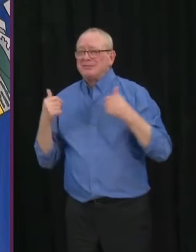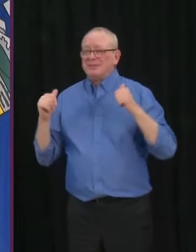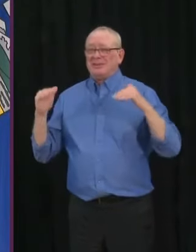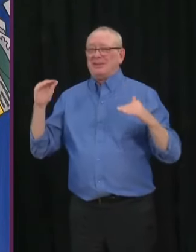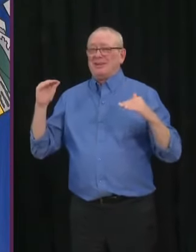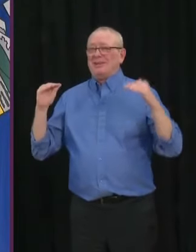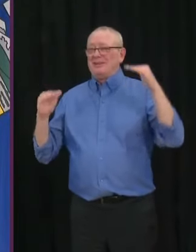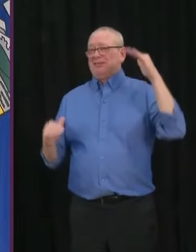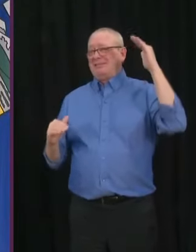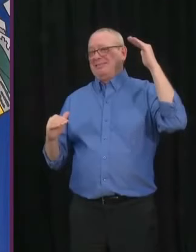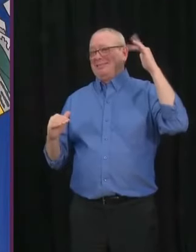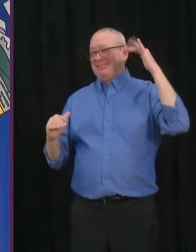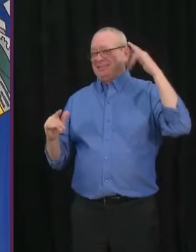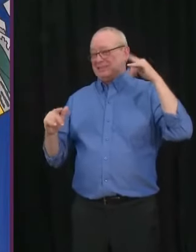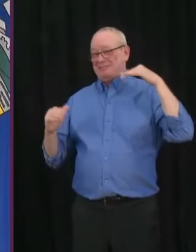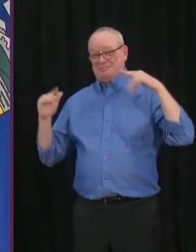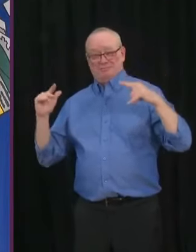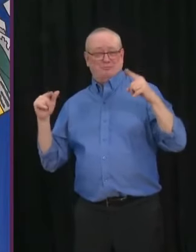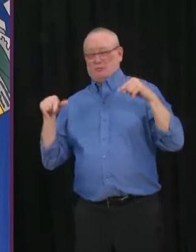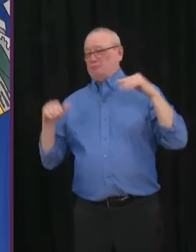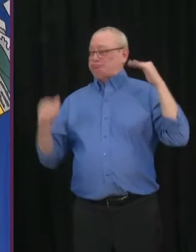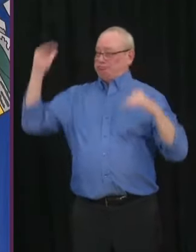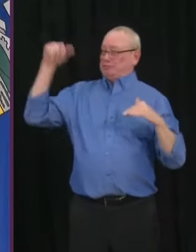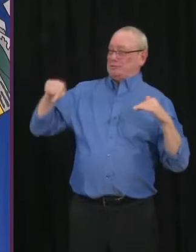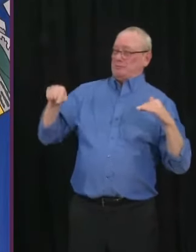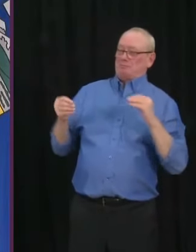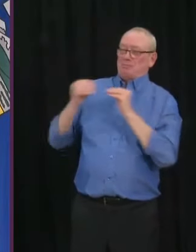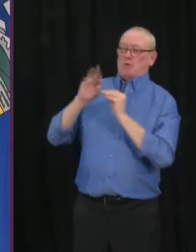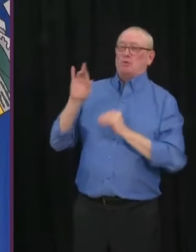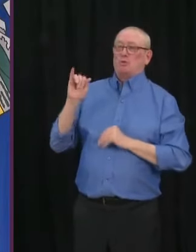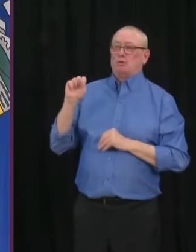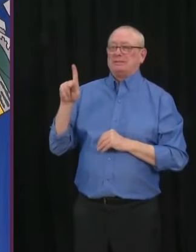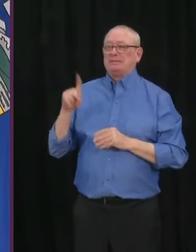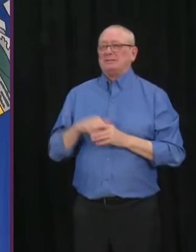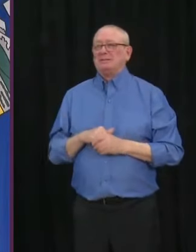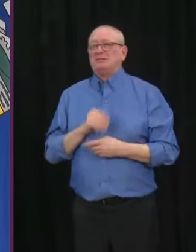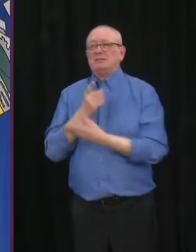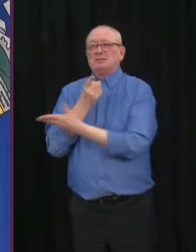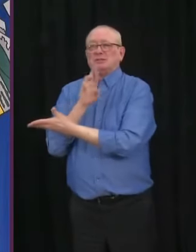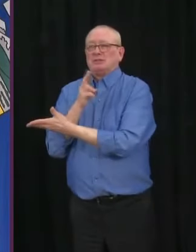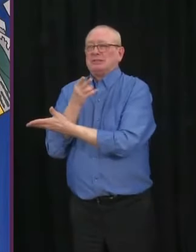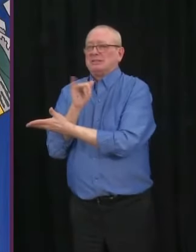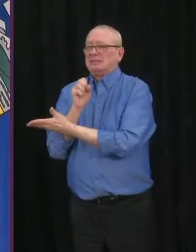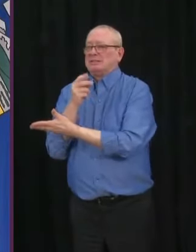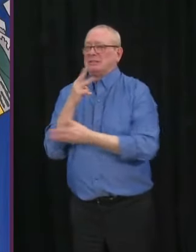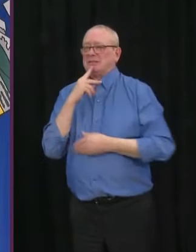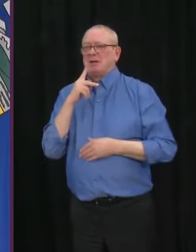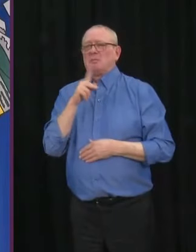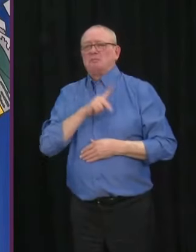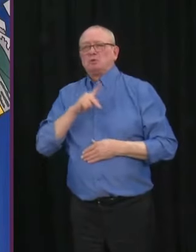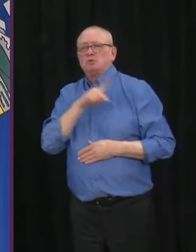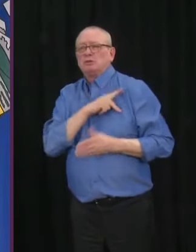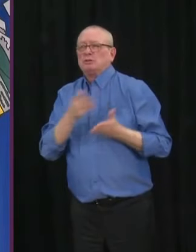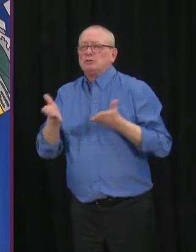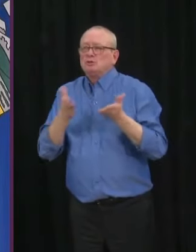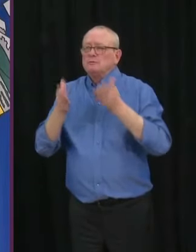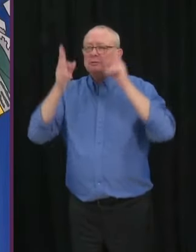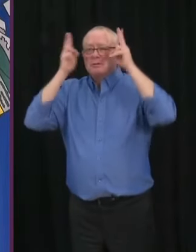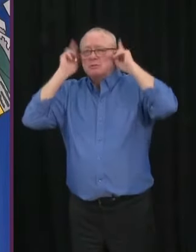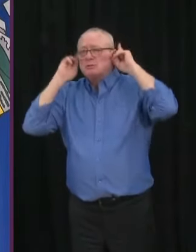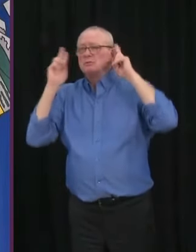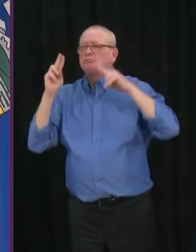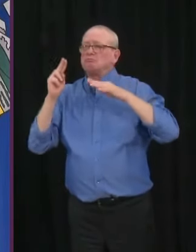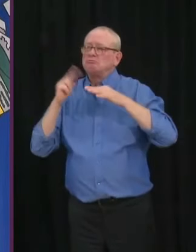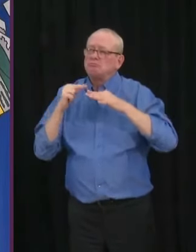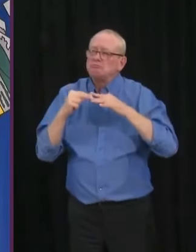Hinshaw pointed out, that personal services have a different level of risk. And one, that with our case numbers, while